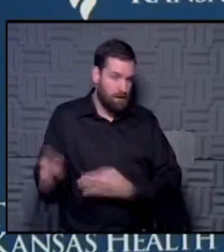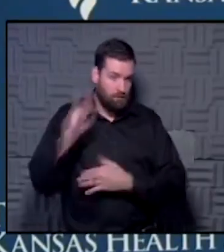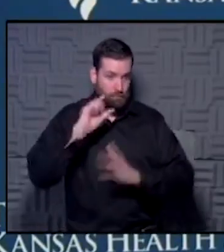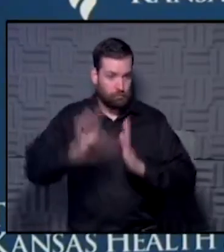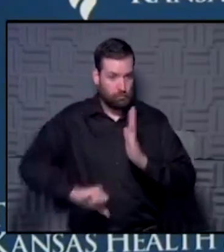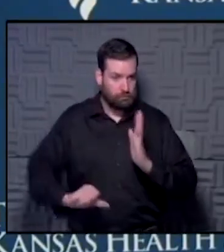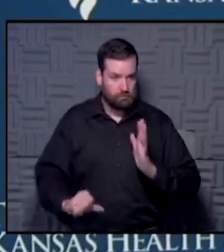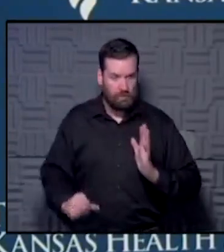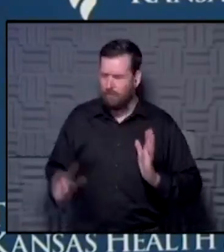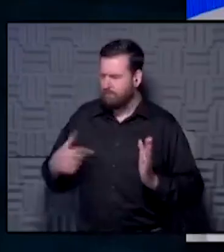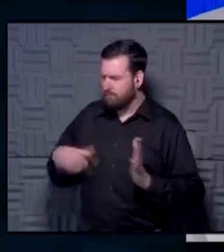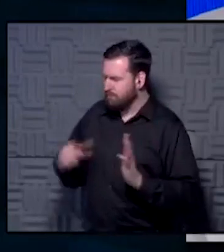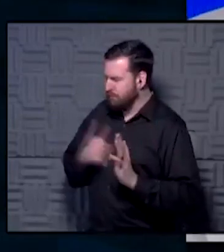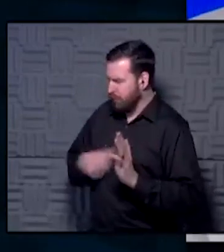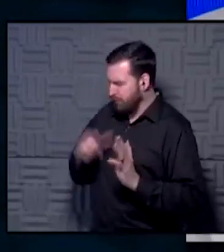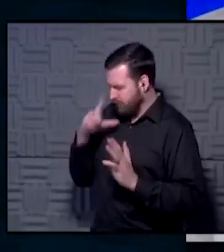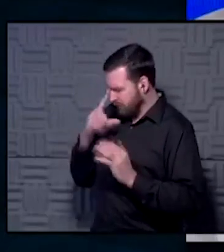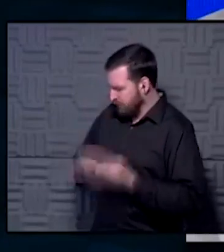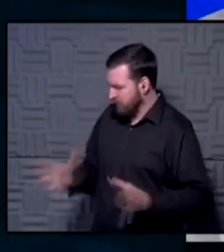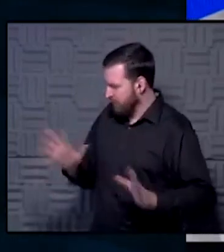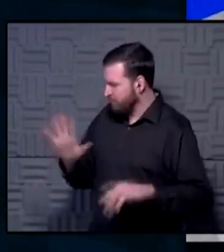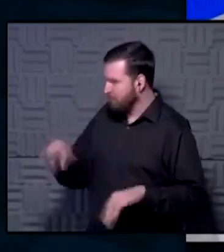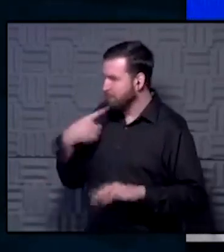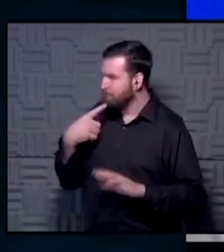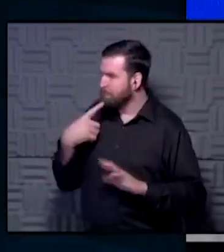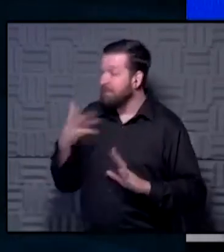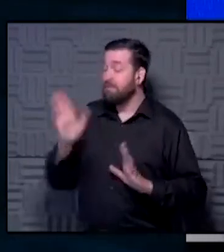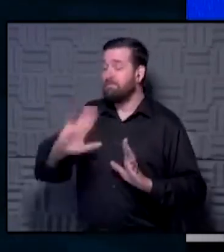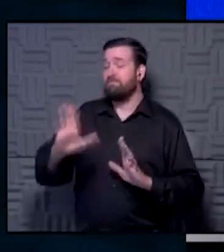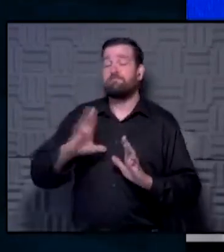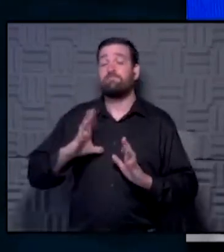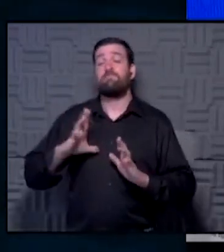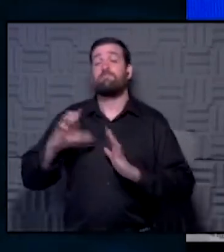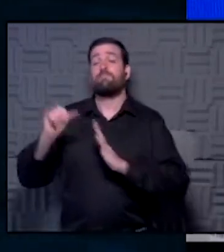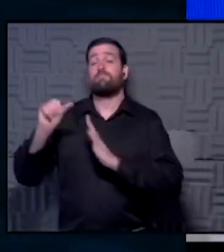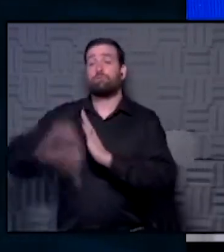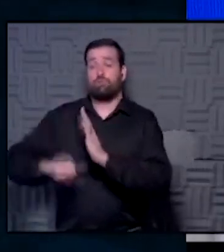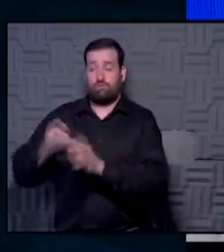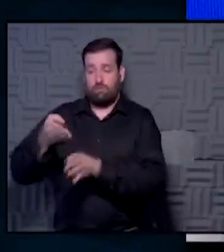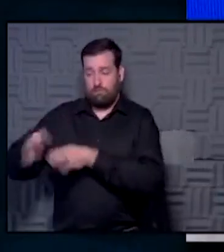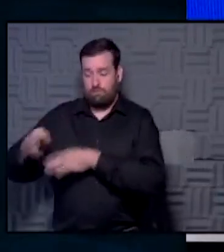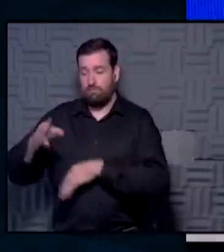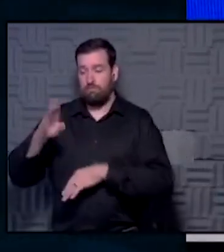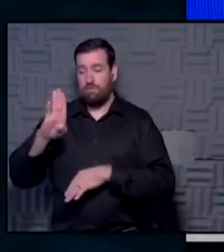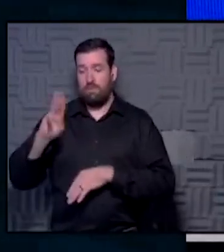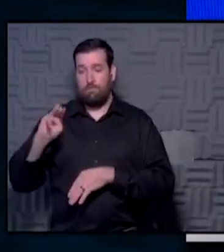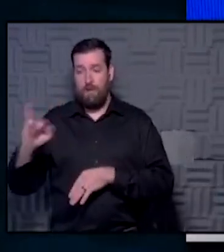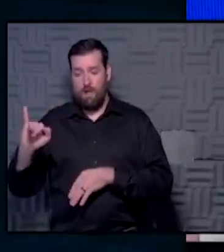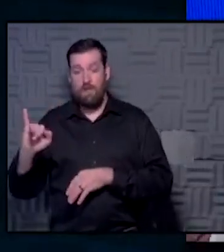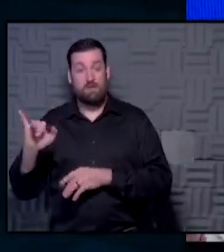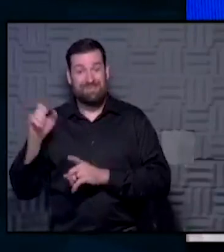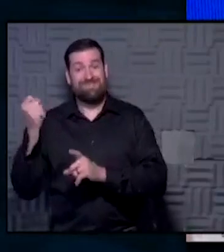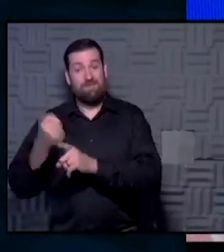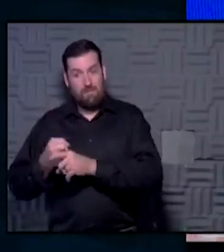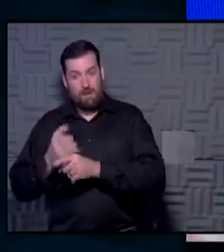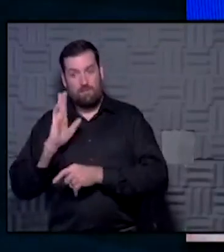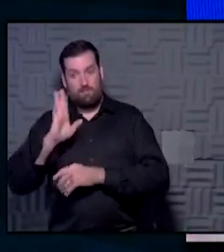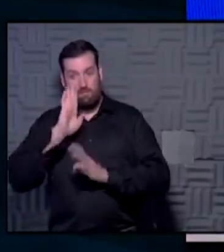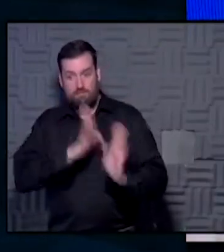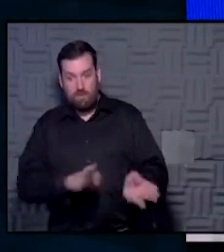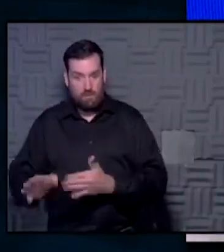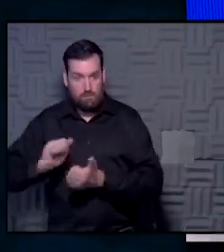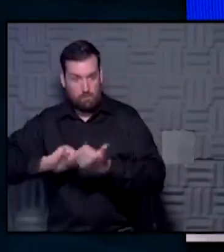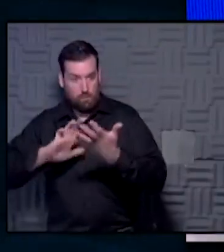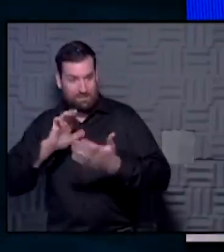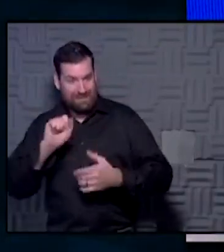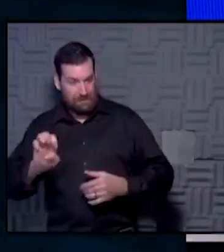I'm sorry. I lost you just a little bit there. I said as a surgeon. No, no. I was just saying the surgical field, body mass index does impact how sometimes you have to approach